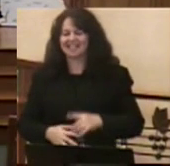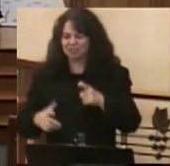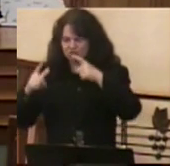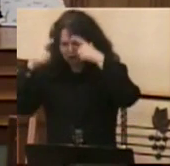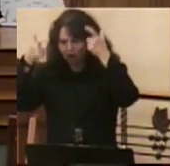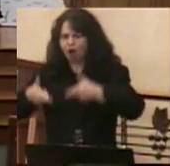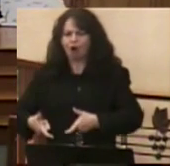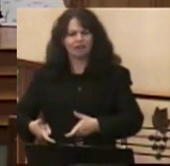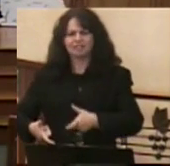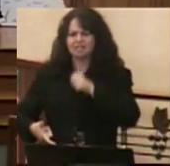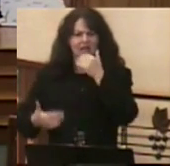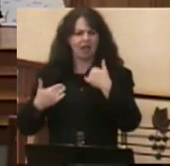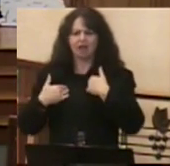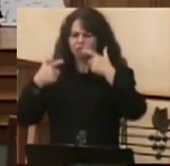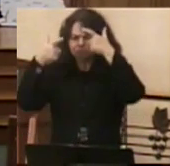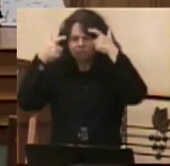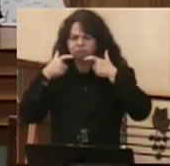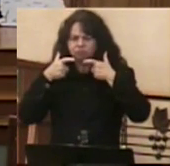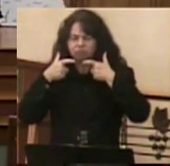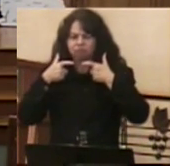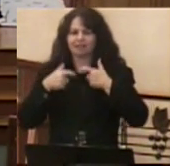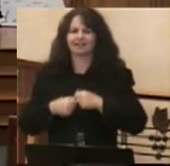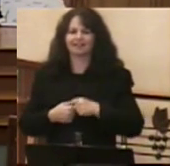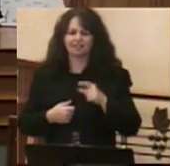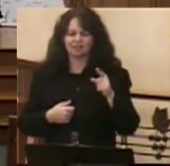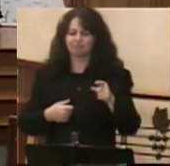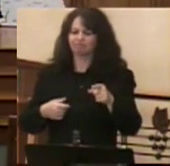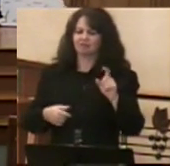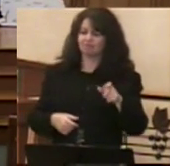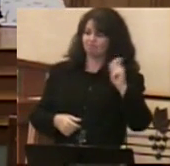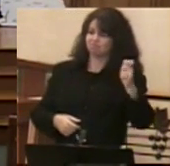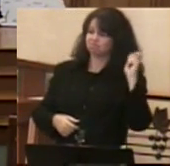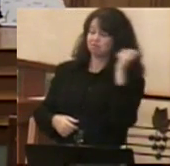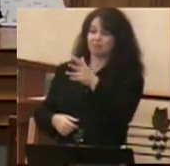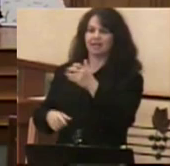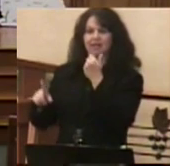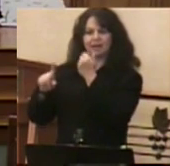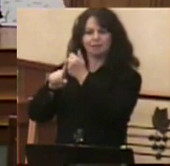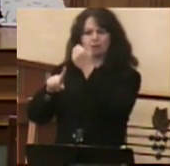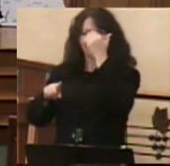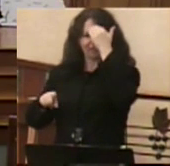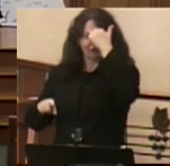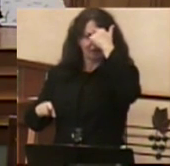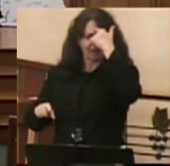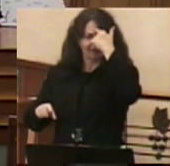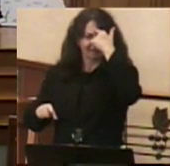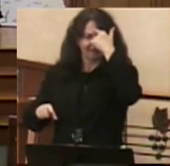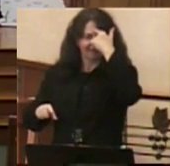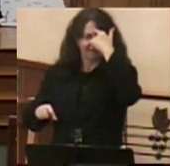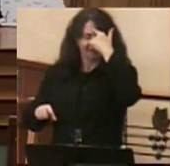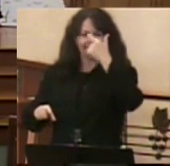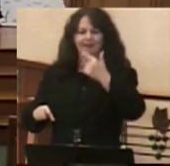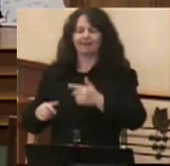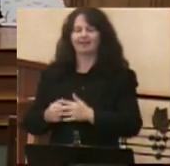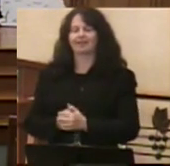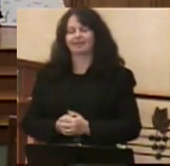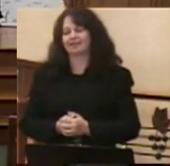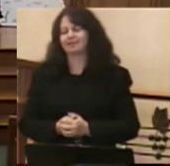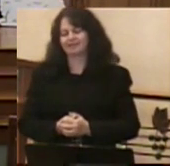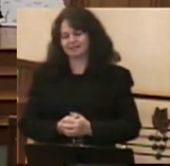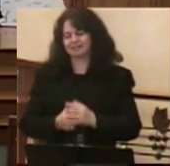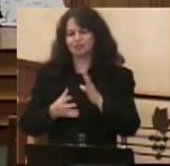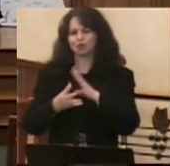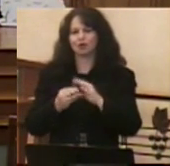the giant right in front of all of these armies of Israel. But more than a story